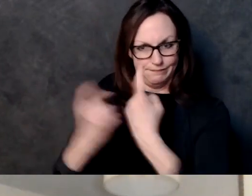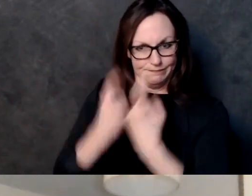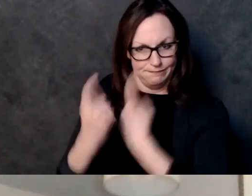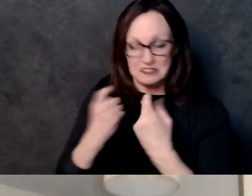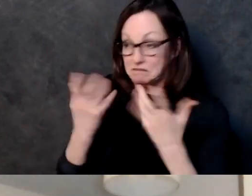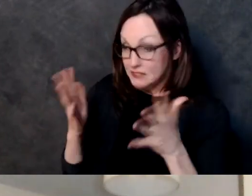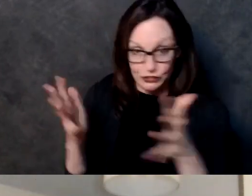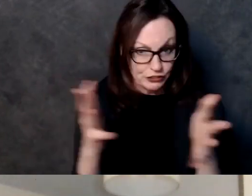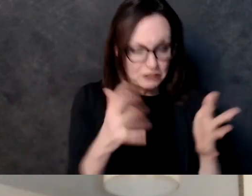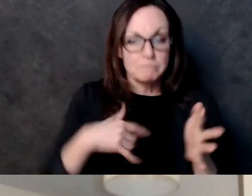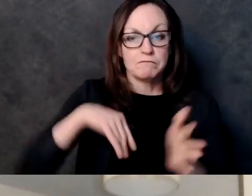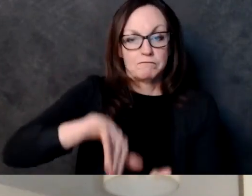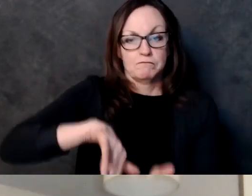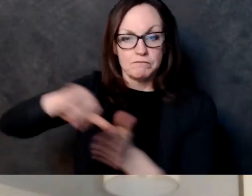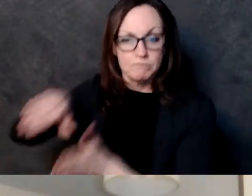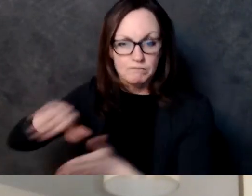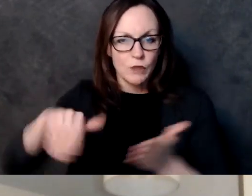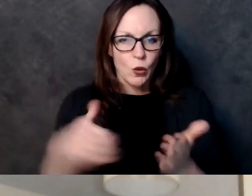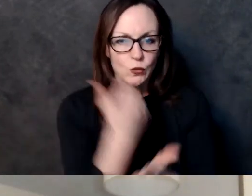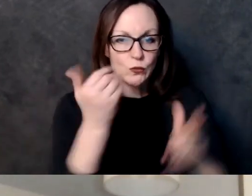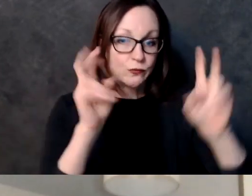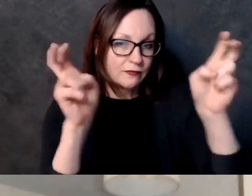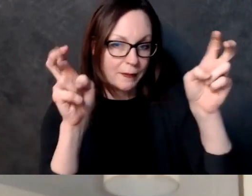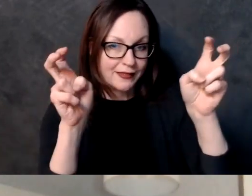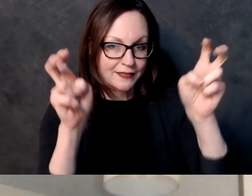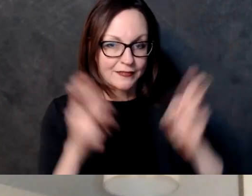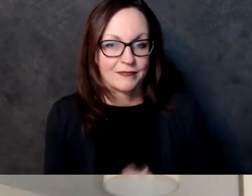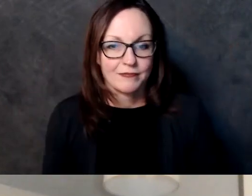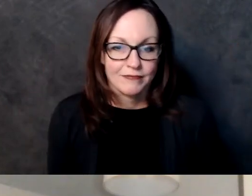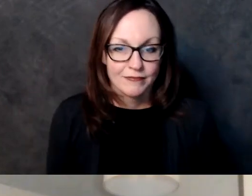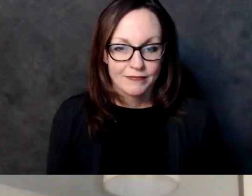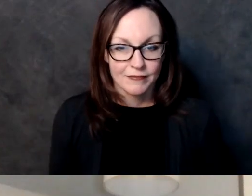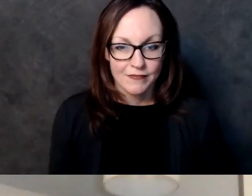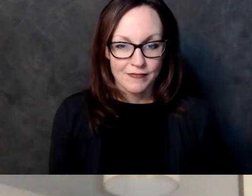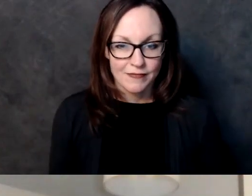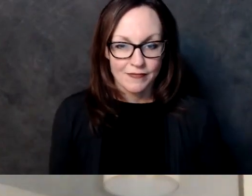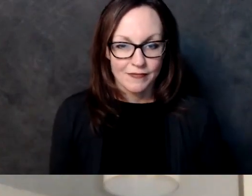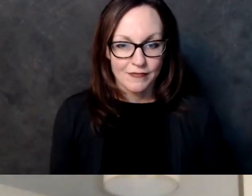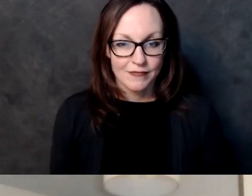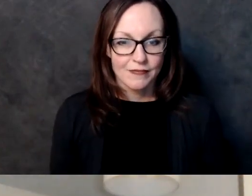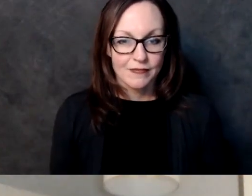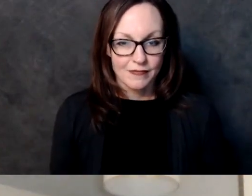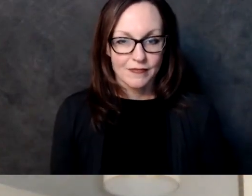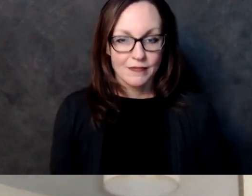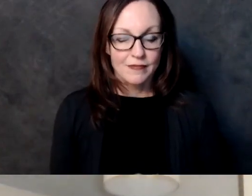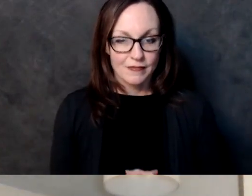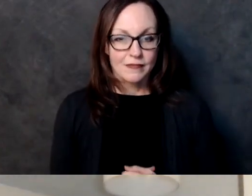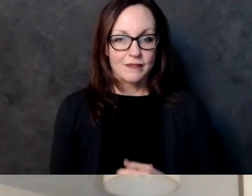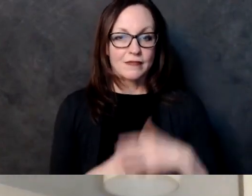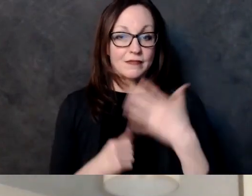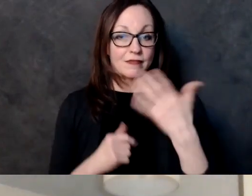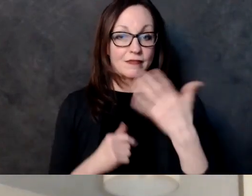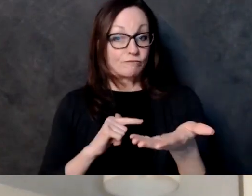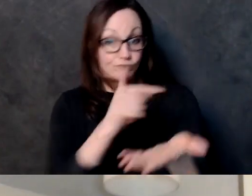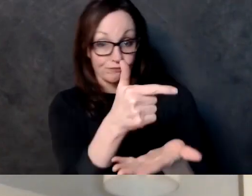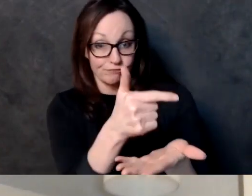rostov to go to elections and voting sure so the next question we have uh from our